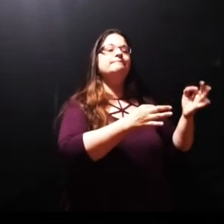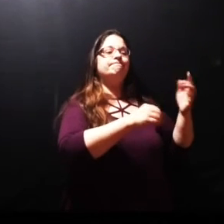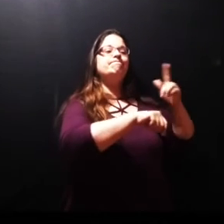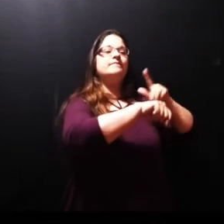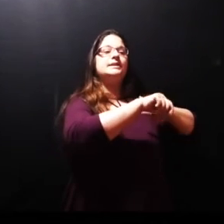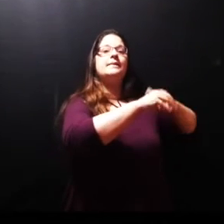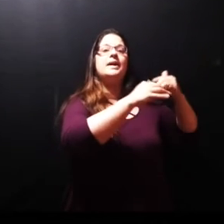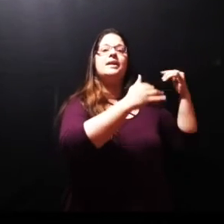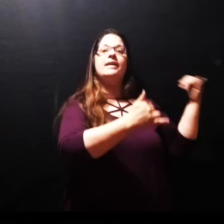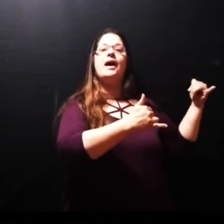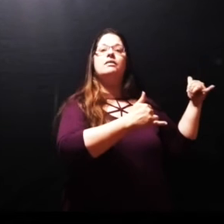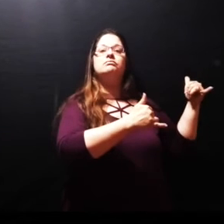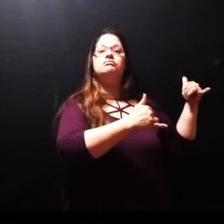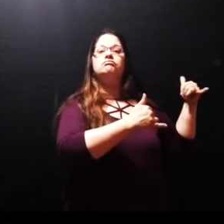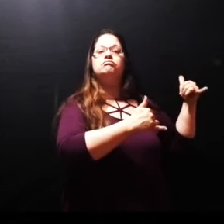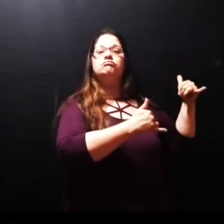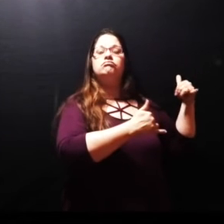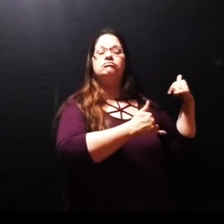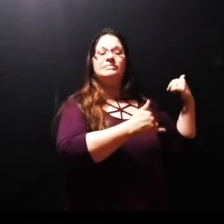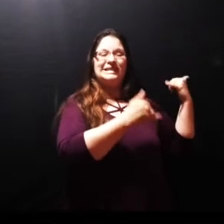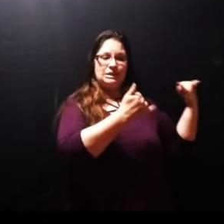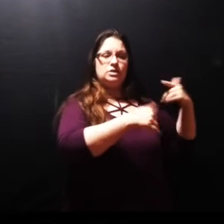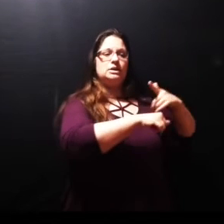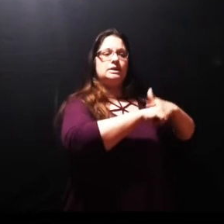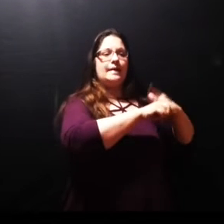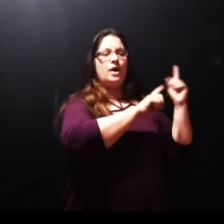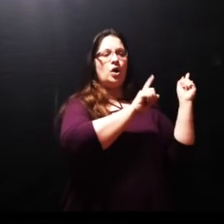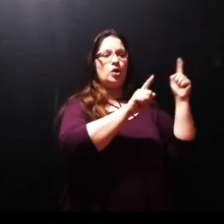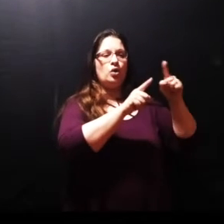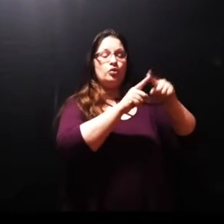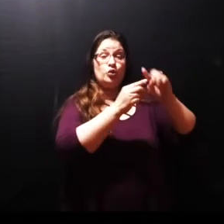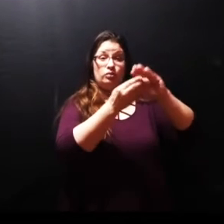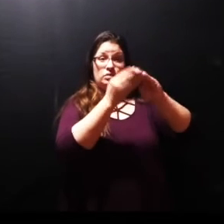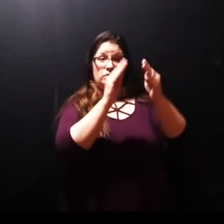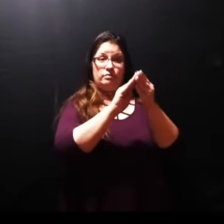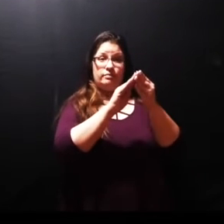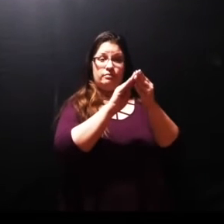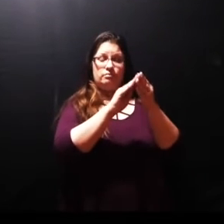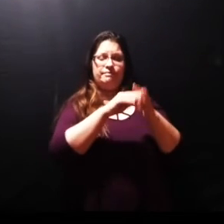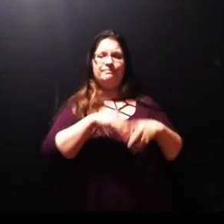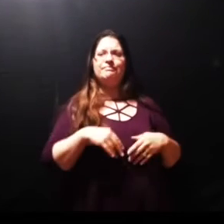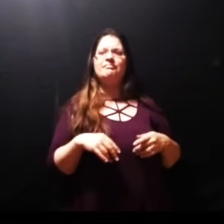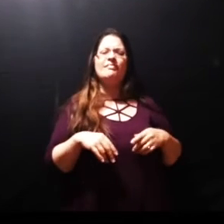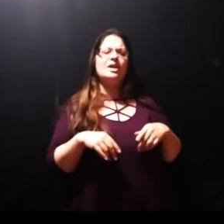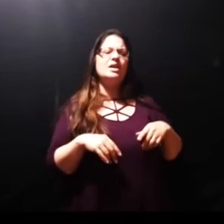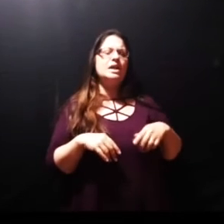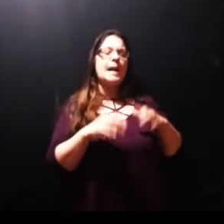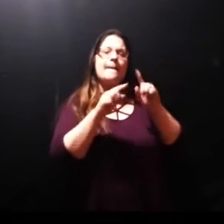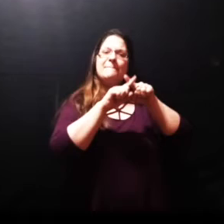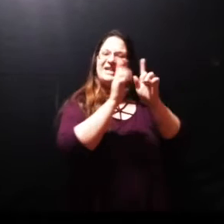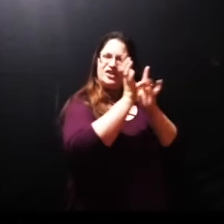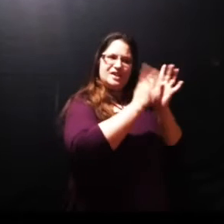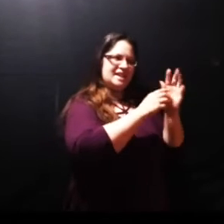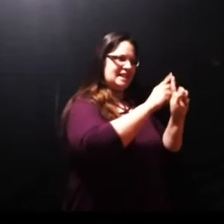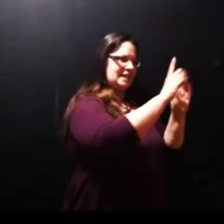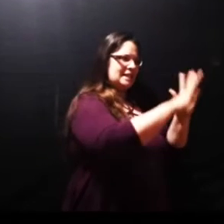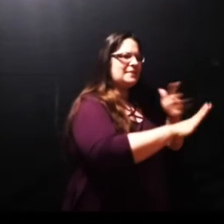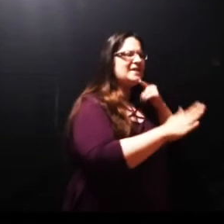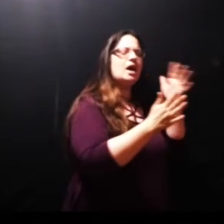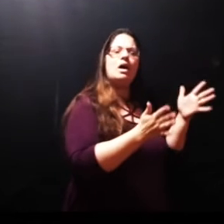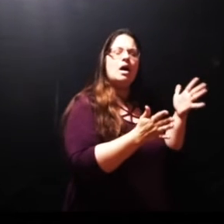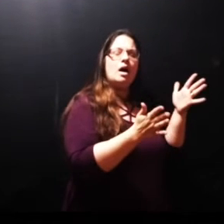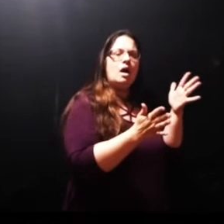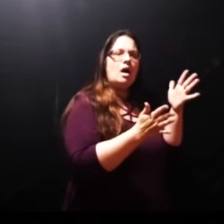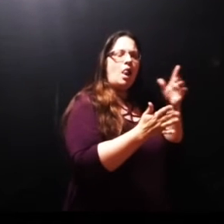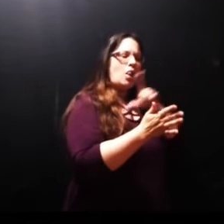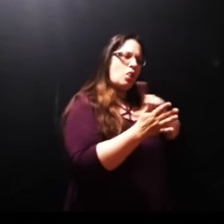Bethany in verse 8 the disciples say Lord you know you have a death sentence on your head the last time you